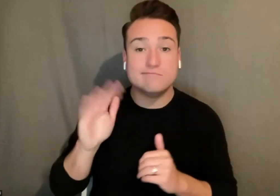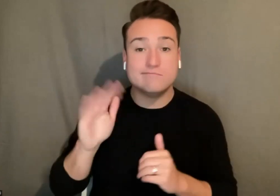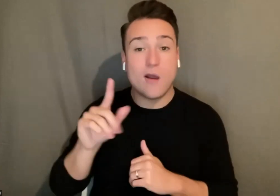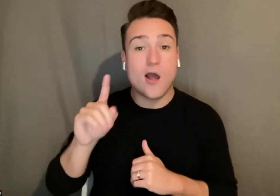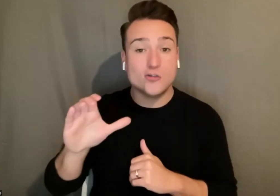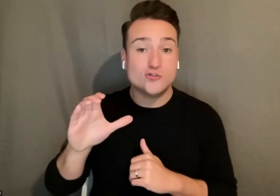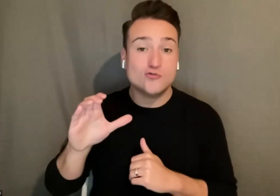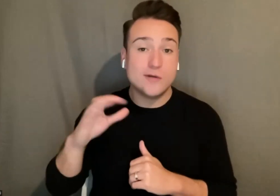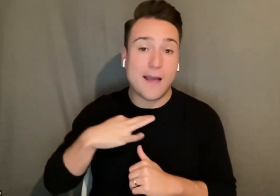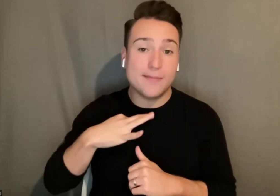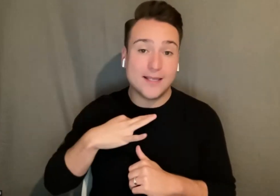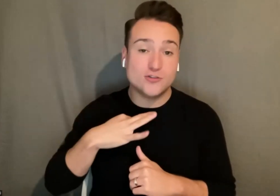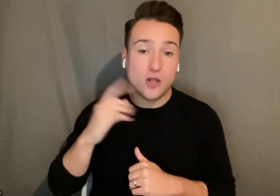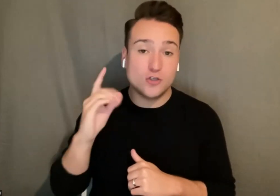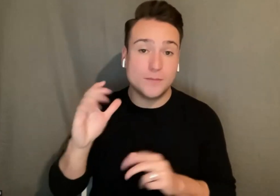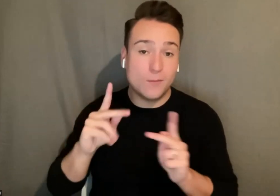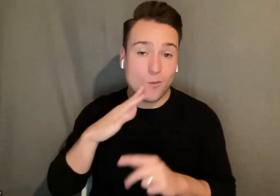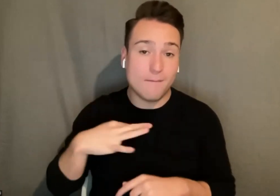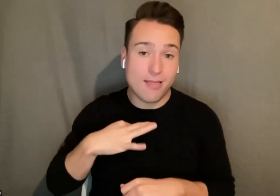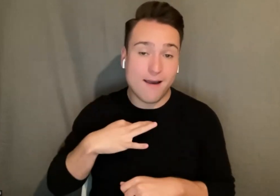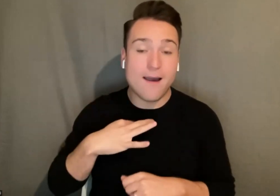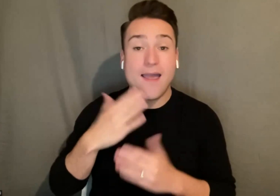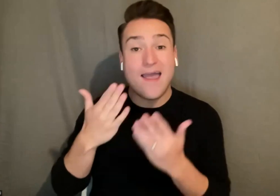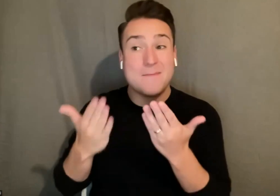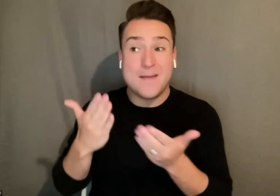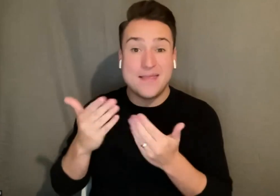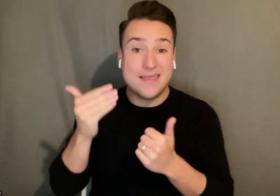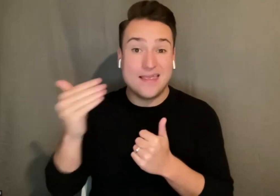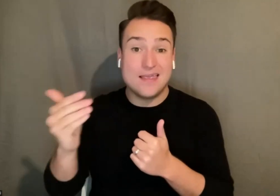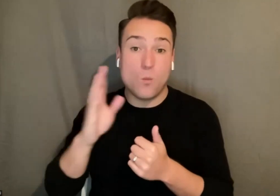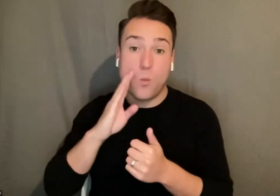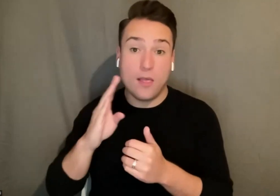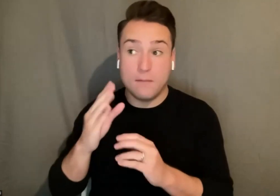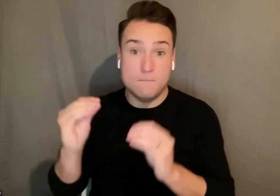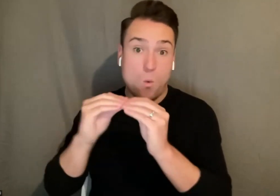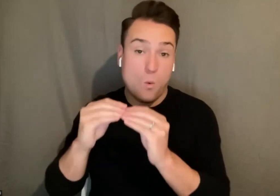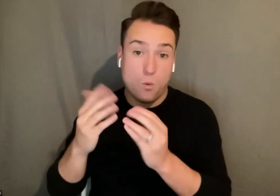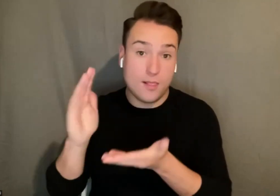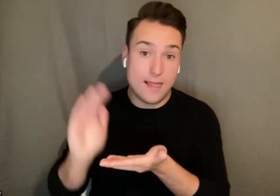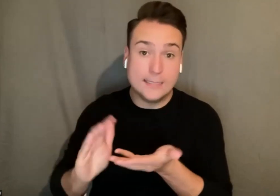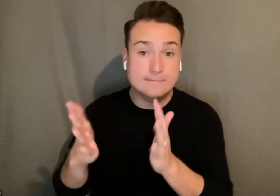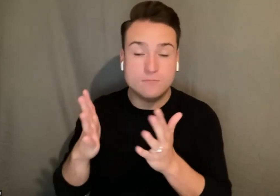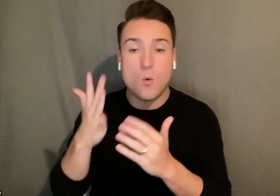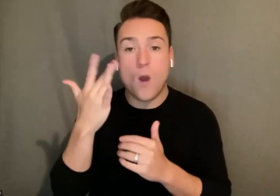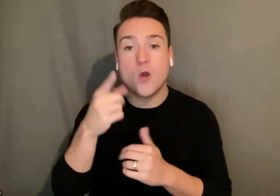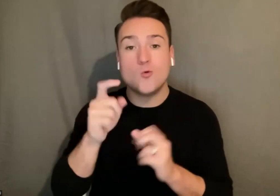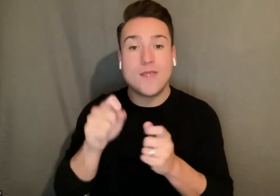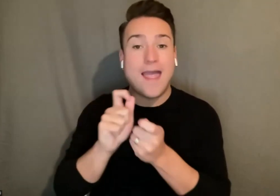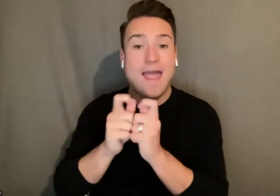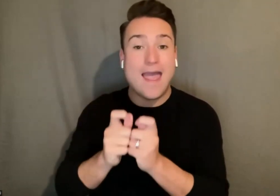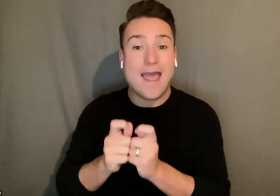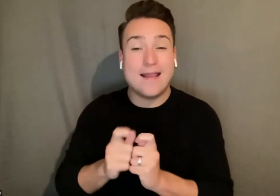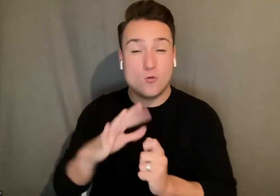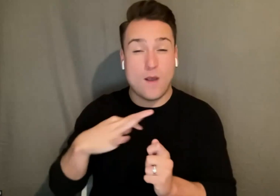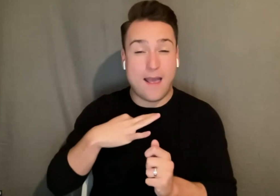applications uh potentially more potentially less because you can edit your application right up until you